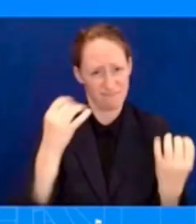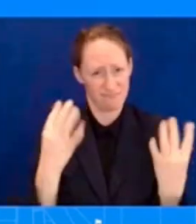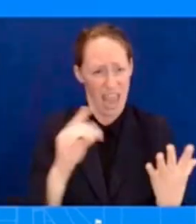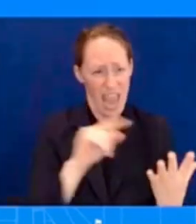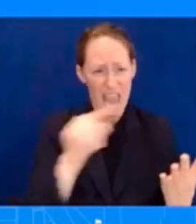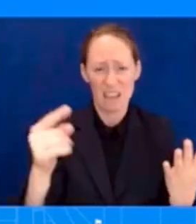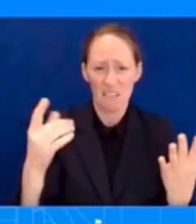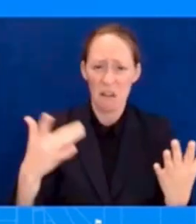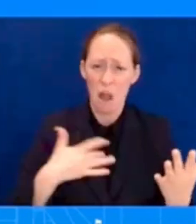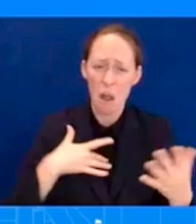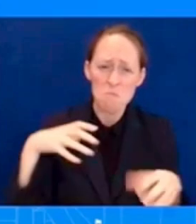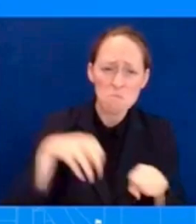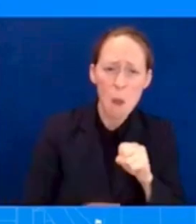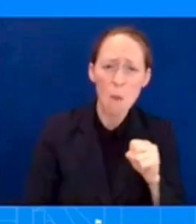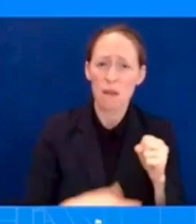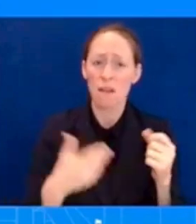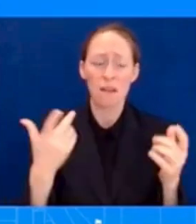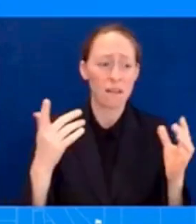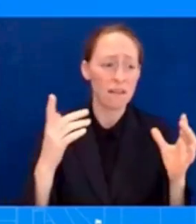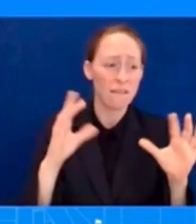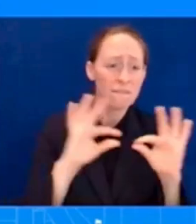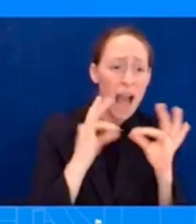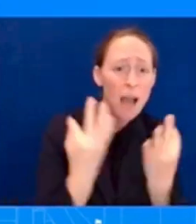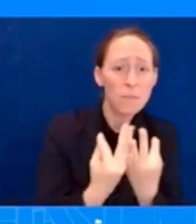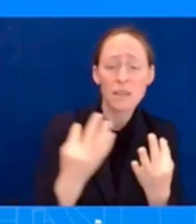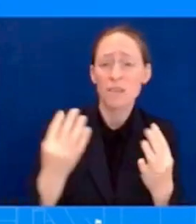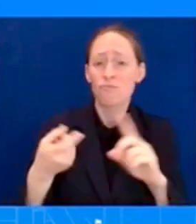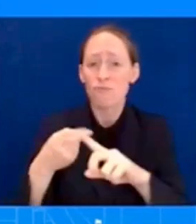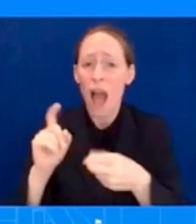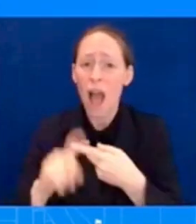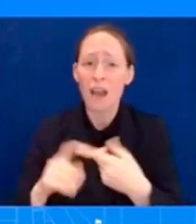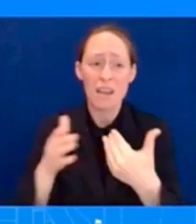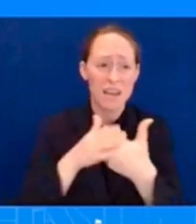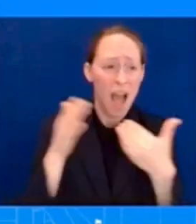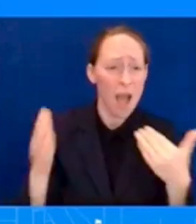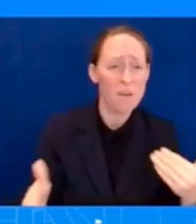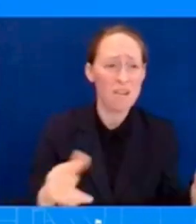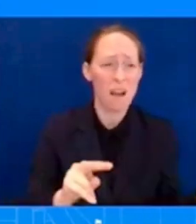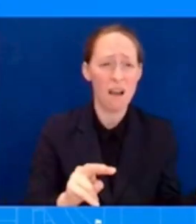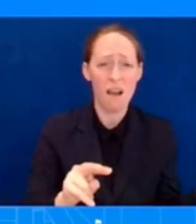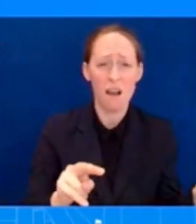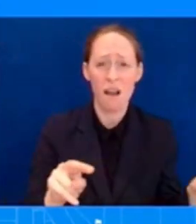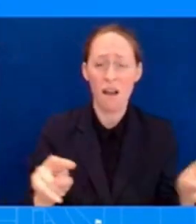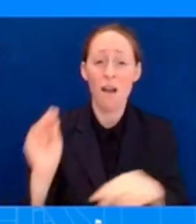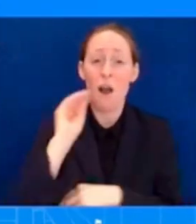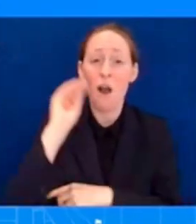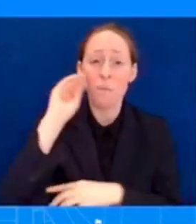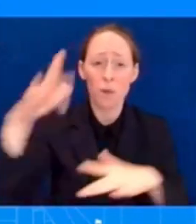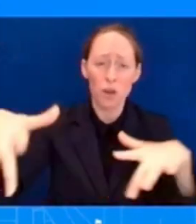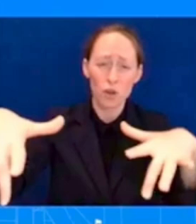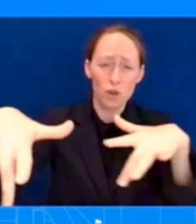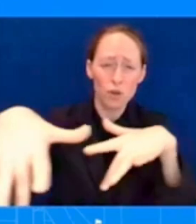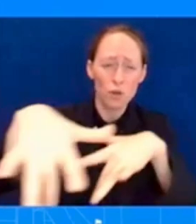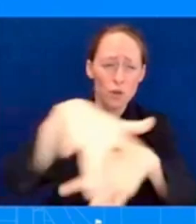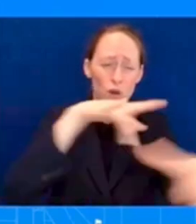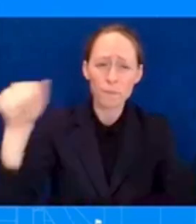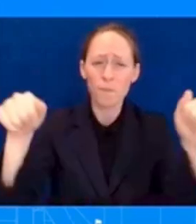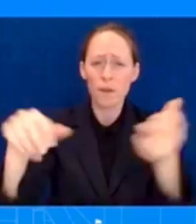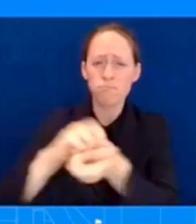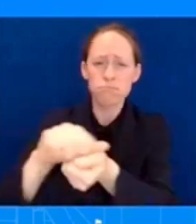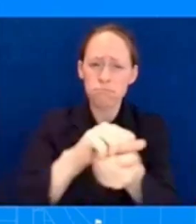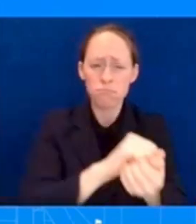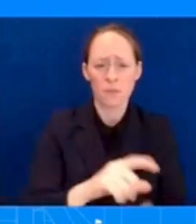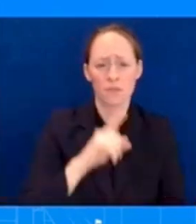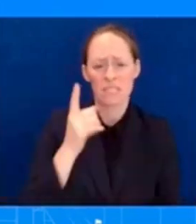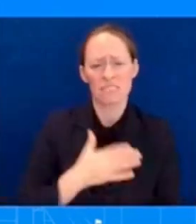their way of life we know and let them know that we are mourning with them nothing can prepare you for what i